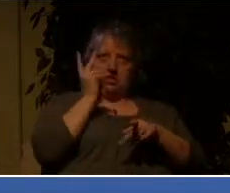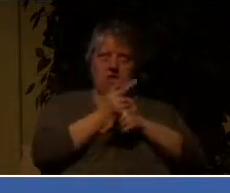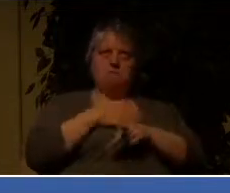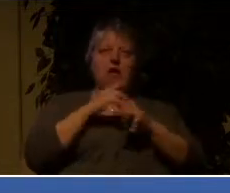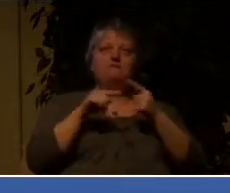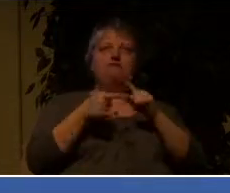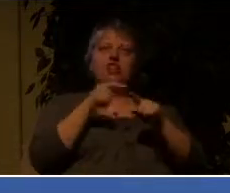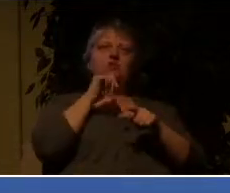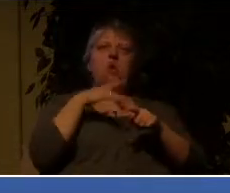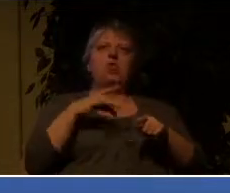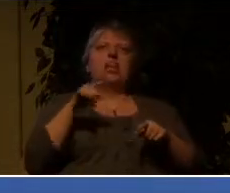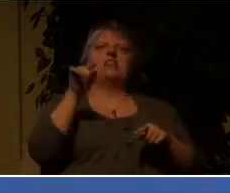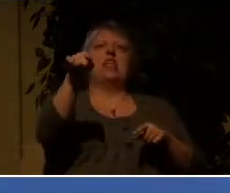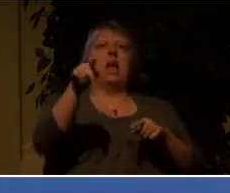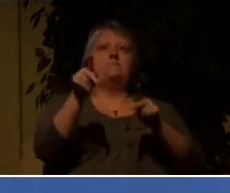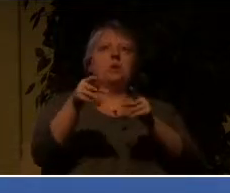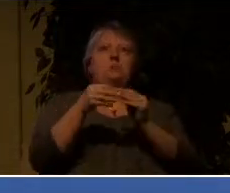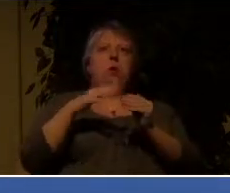provide